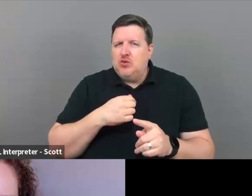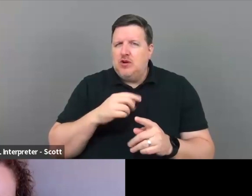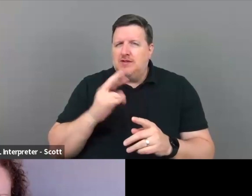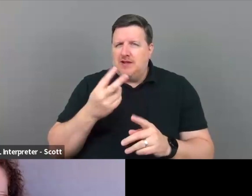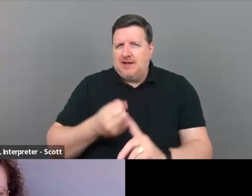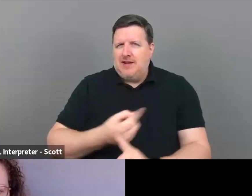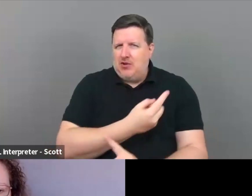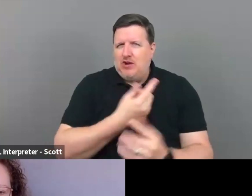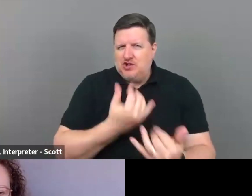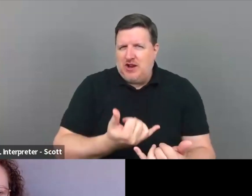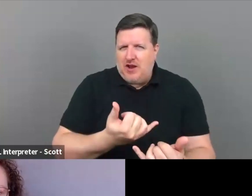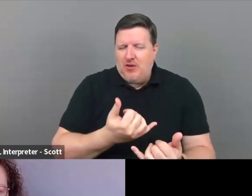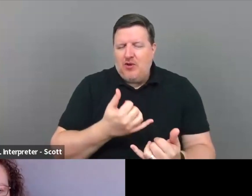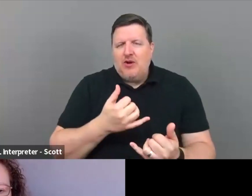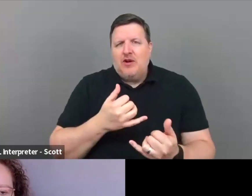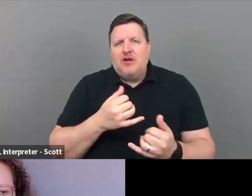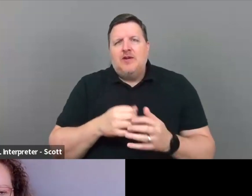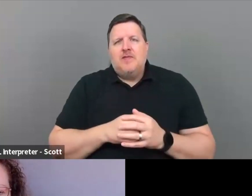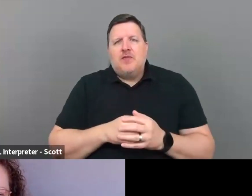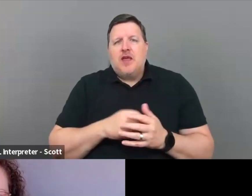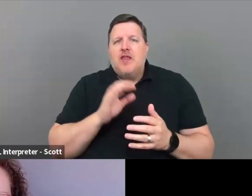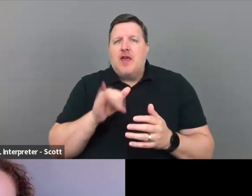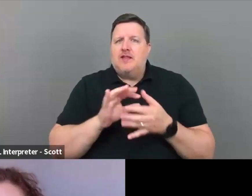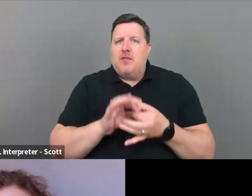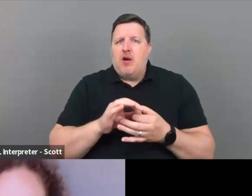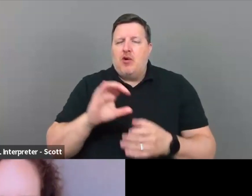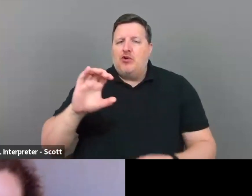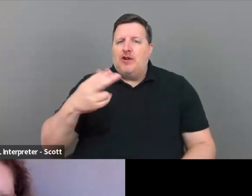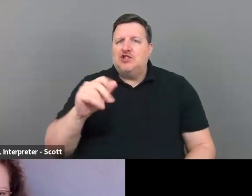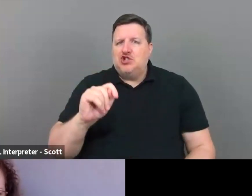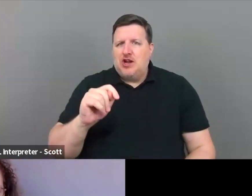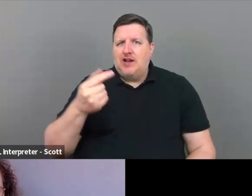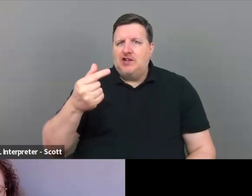since I've had a little time, which is about ChatGPT.